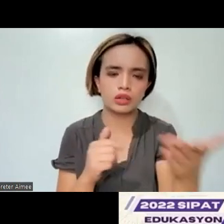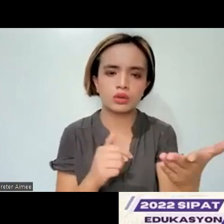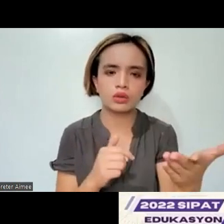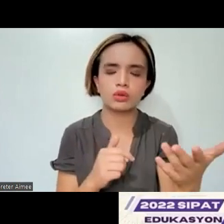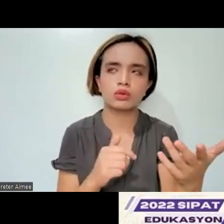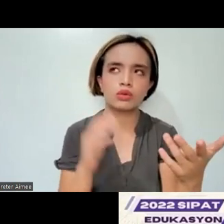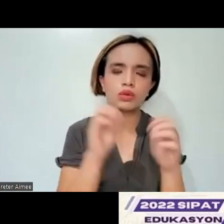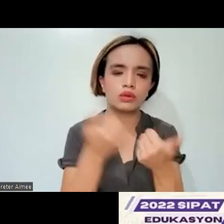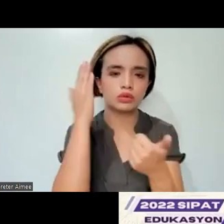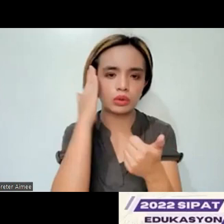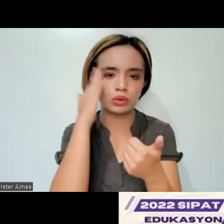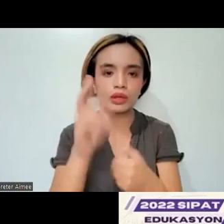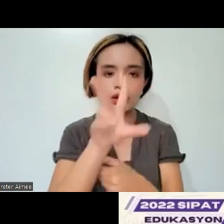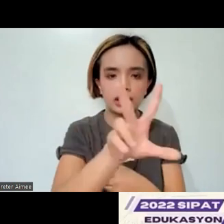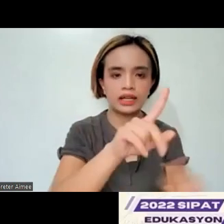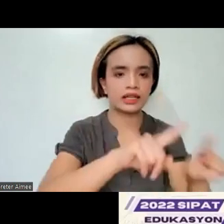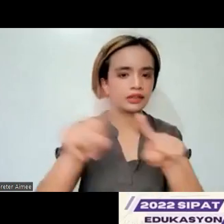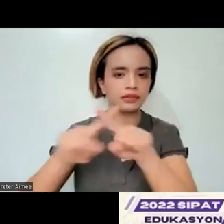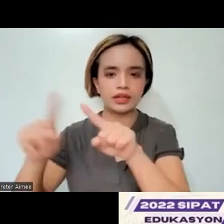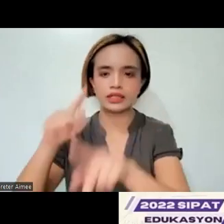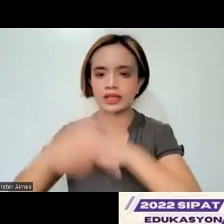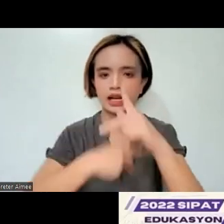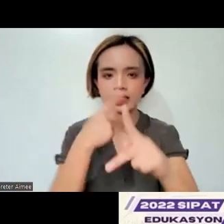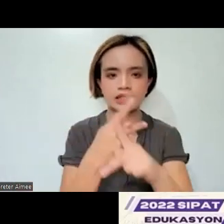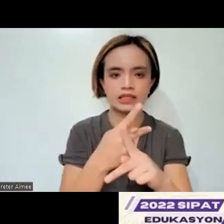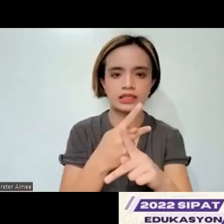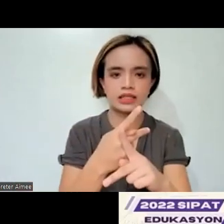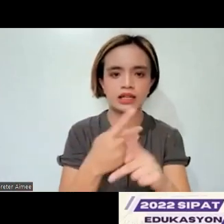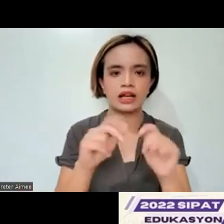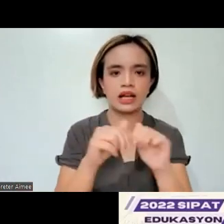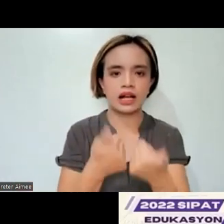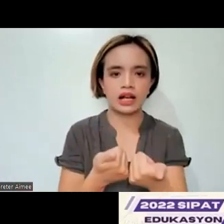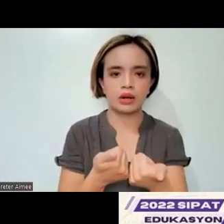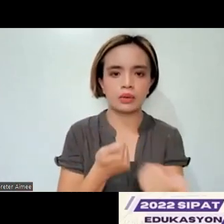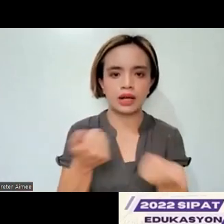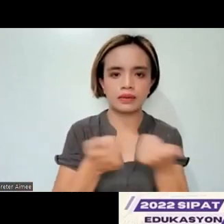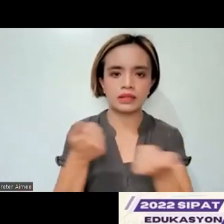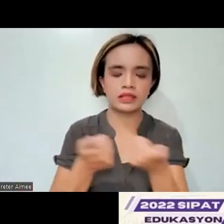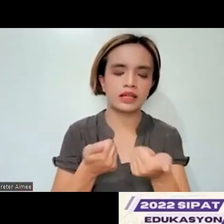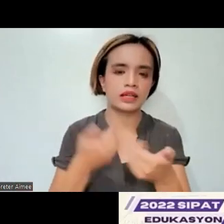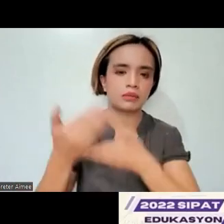versions of administration processes for MLAF?